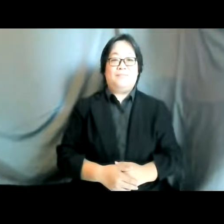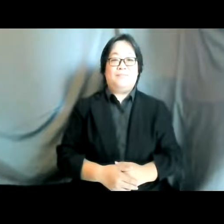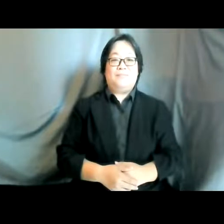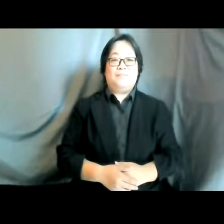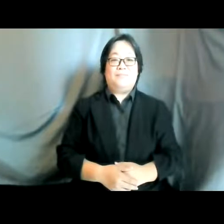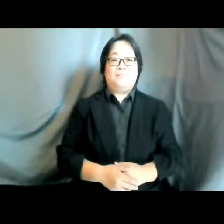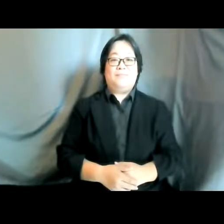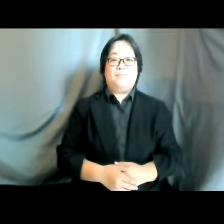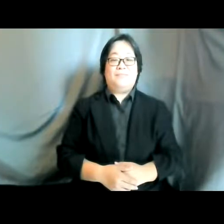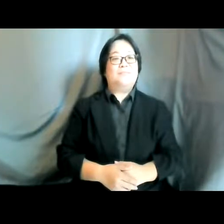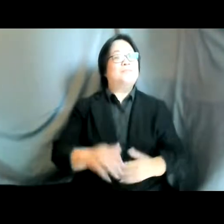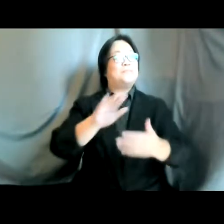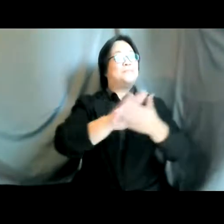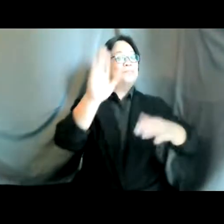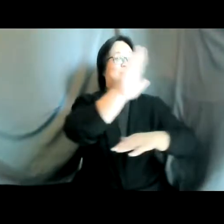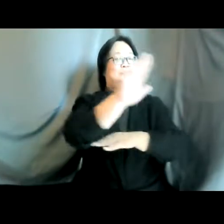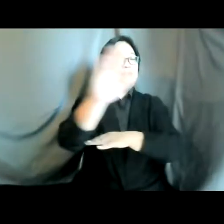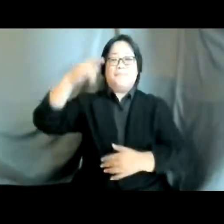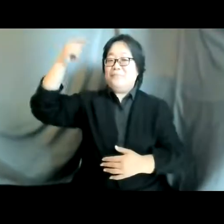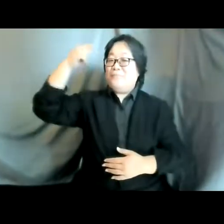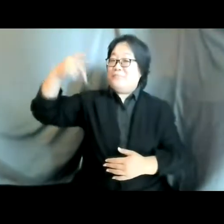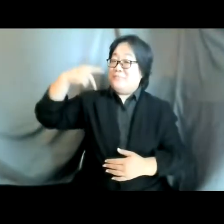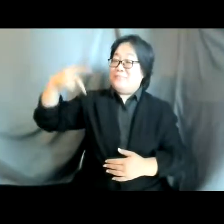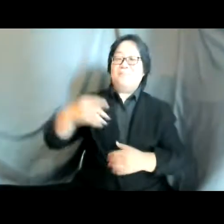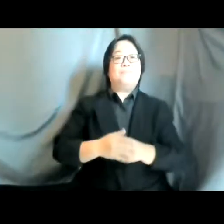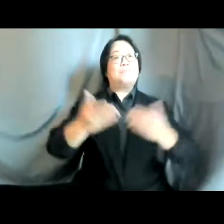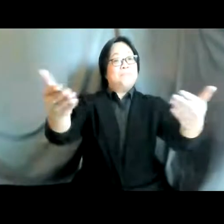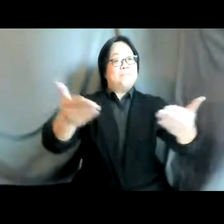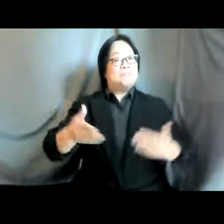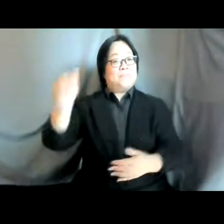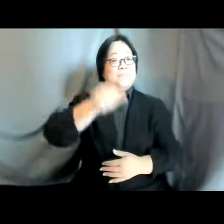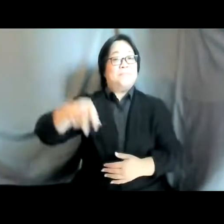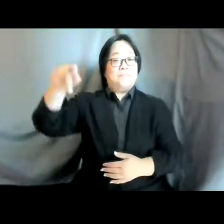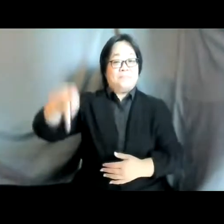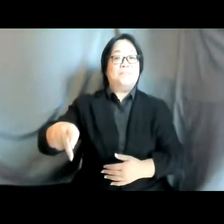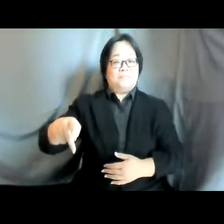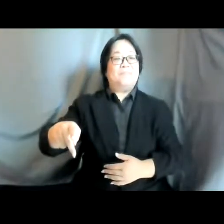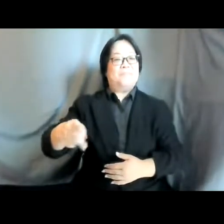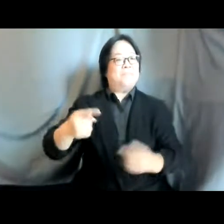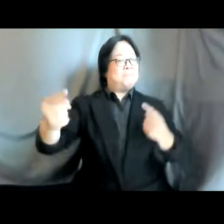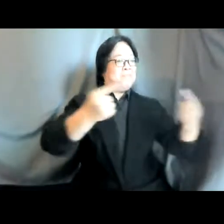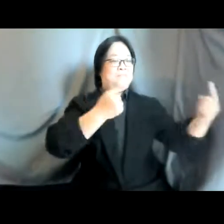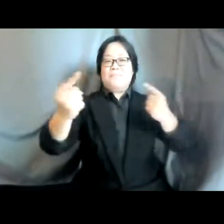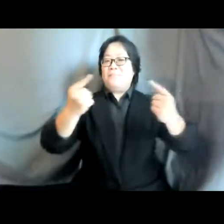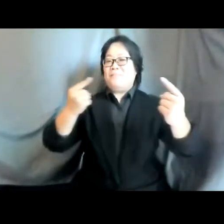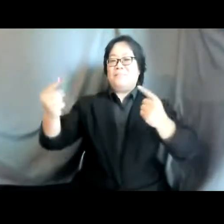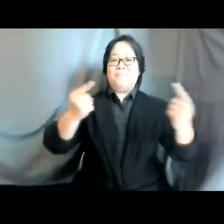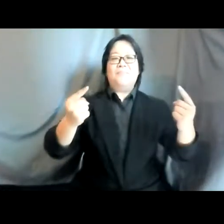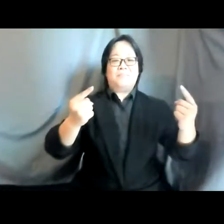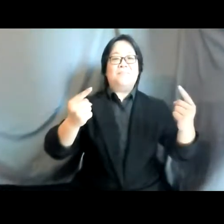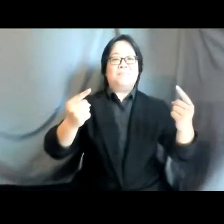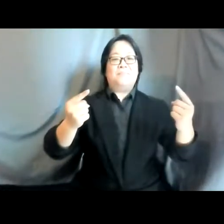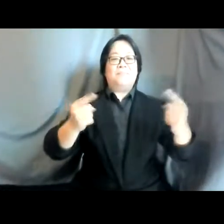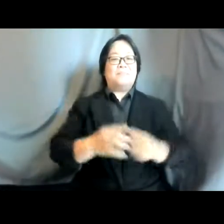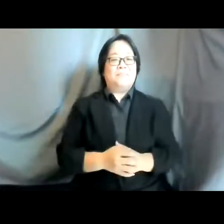good afternoon ladies and gentlemen welcome to the asia pacific multi-stakeholder dialogue on bodily autonomy